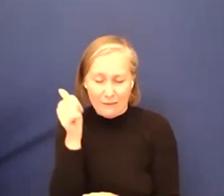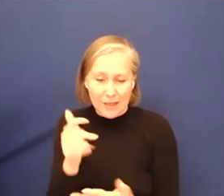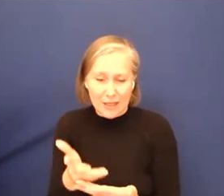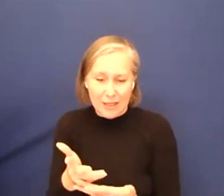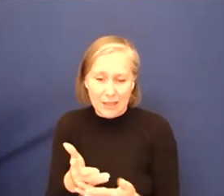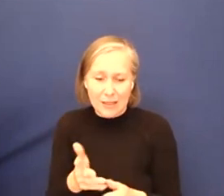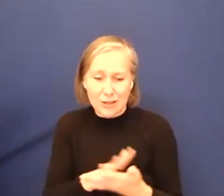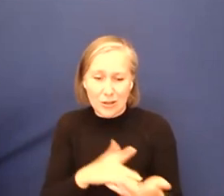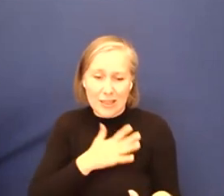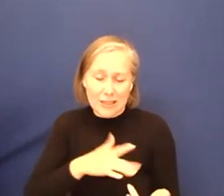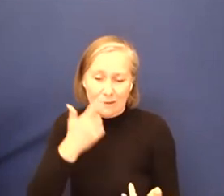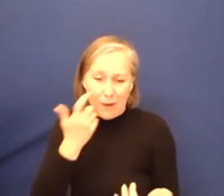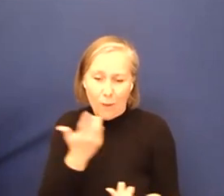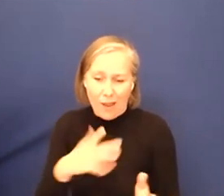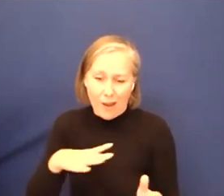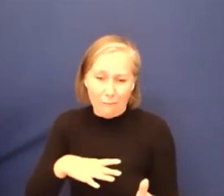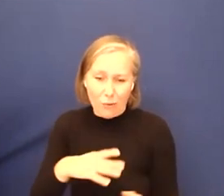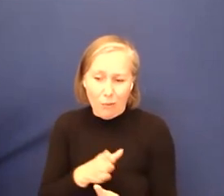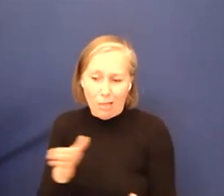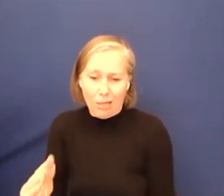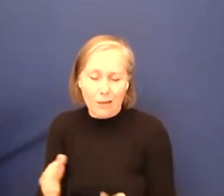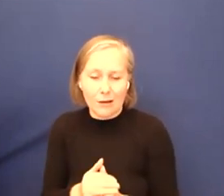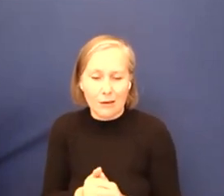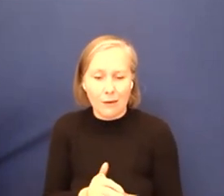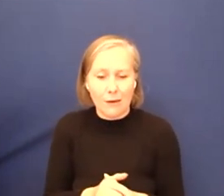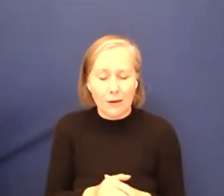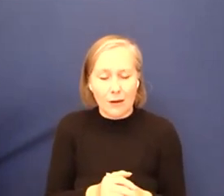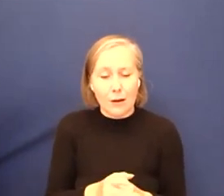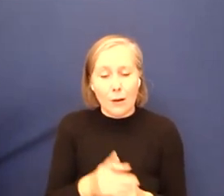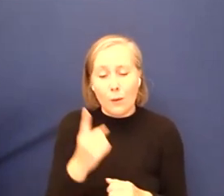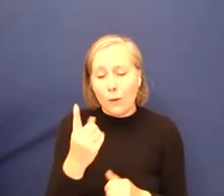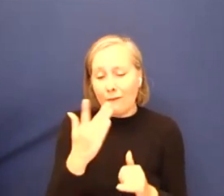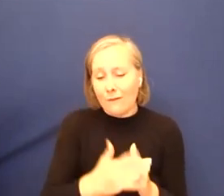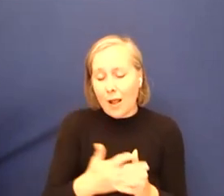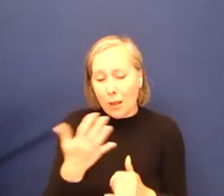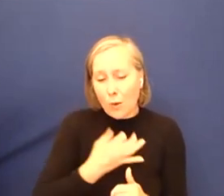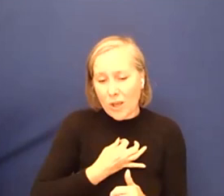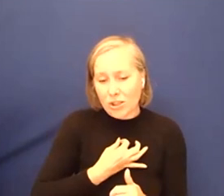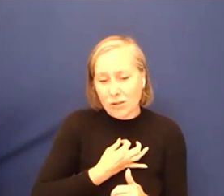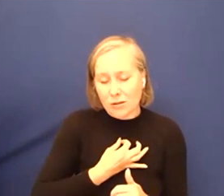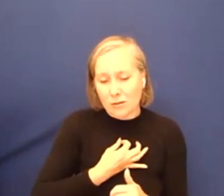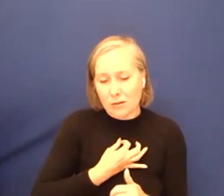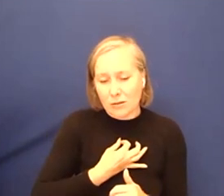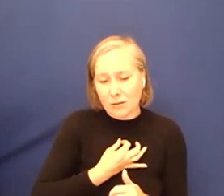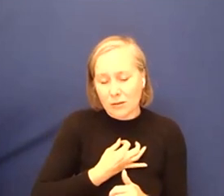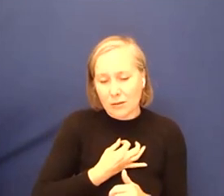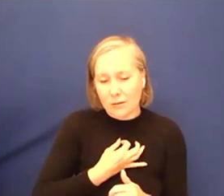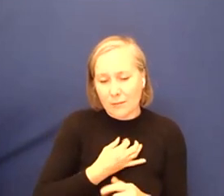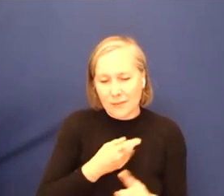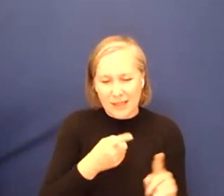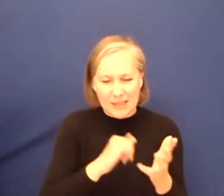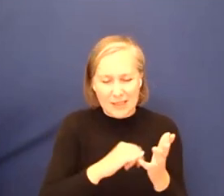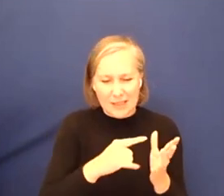comfortable. Thank you, Philip. Thank you. I've got one final question, which is for aimed at you, Sasha.